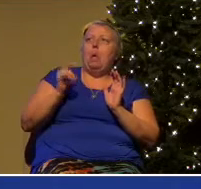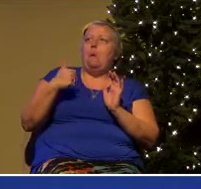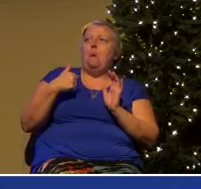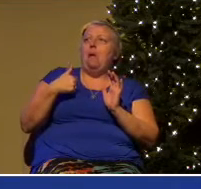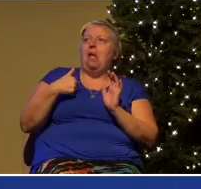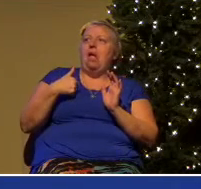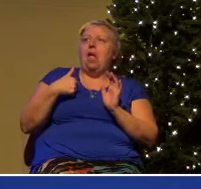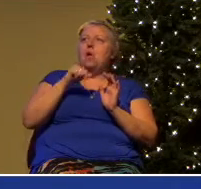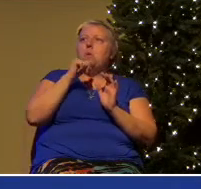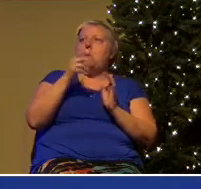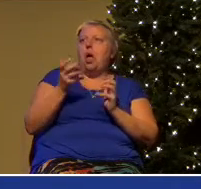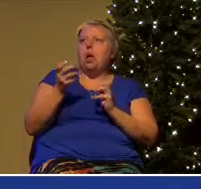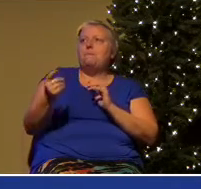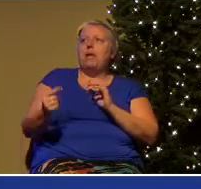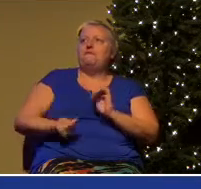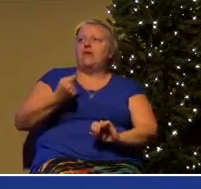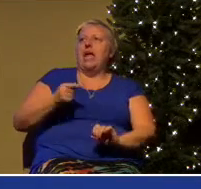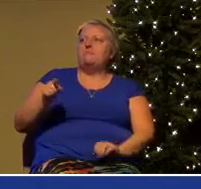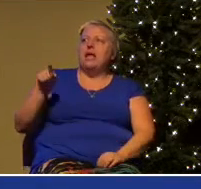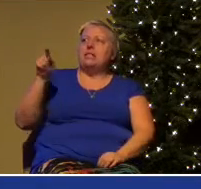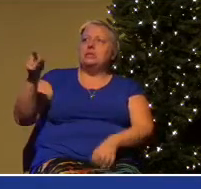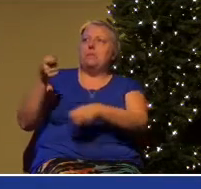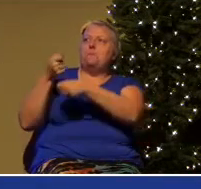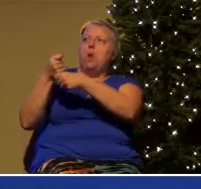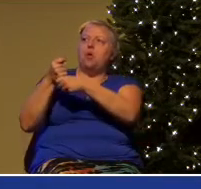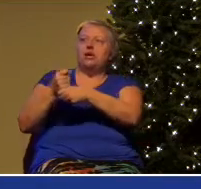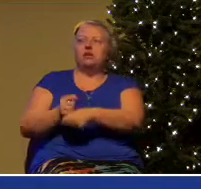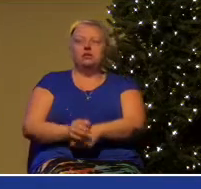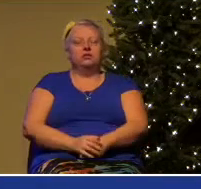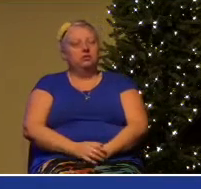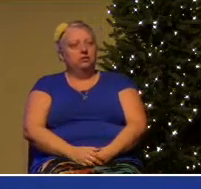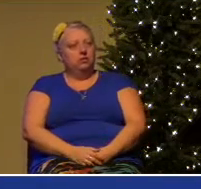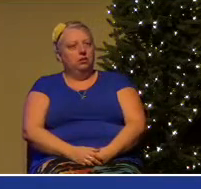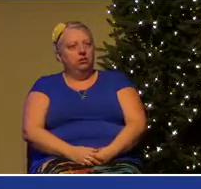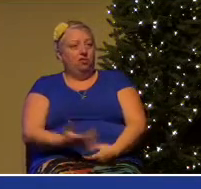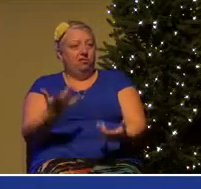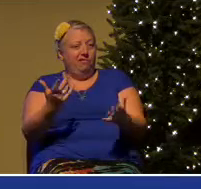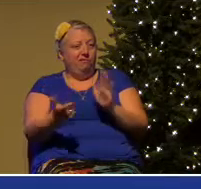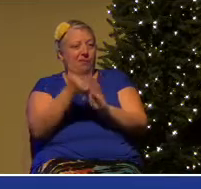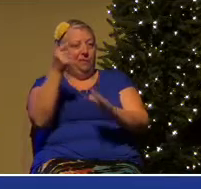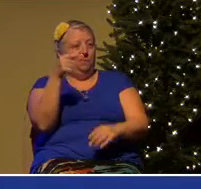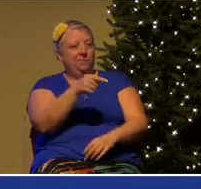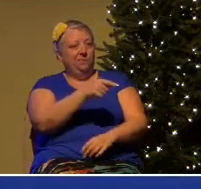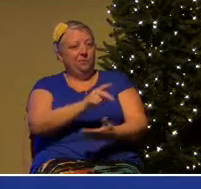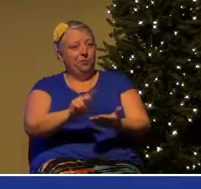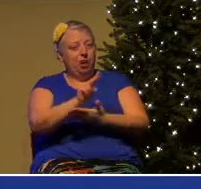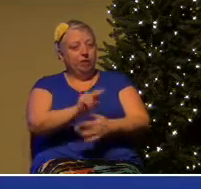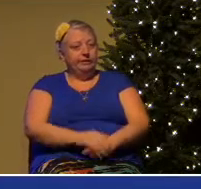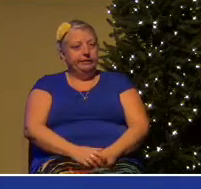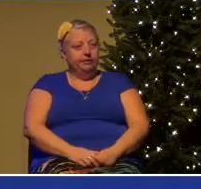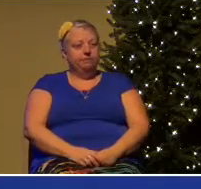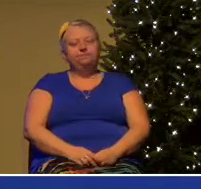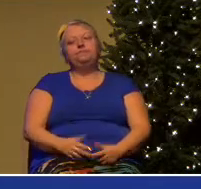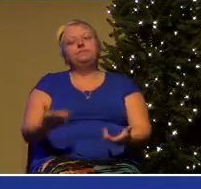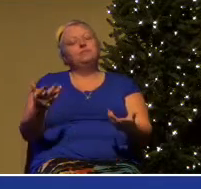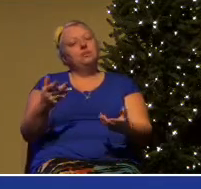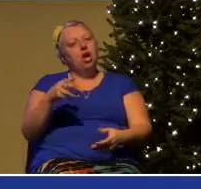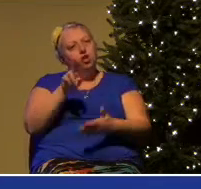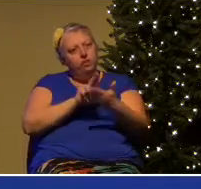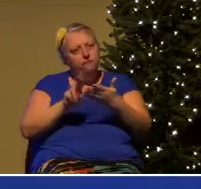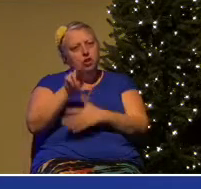And the irony is that in the Western world where universities were supposed to be the bastion of free speech,